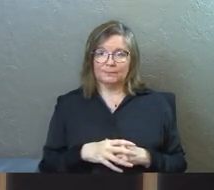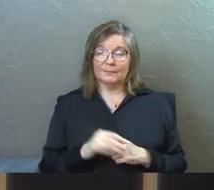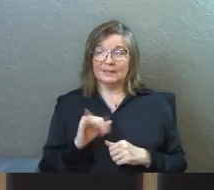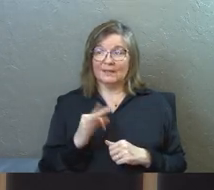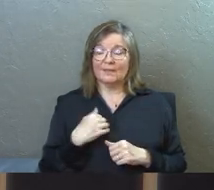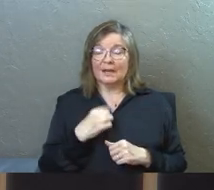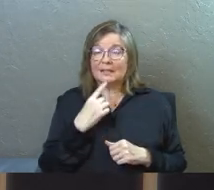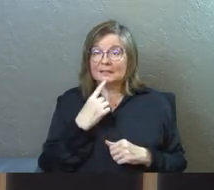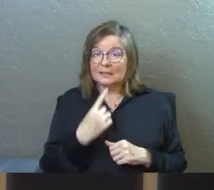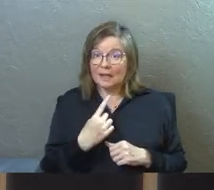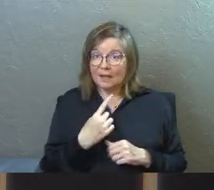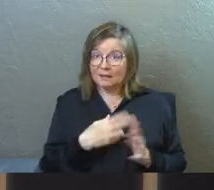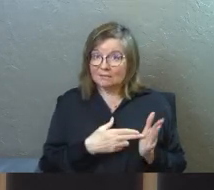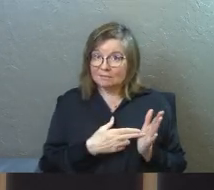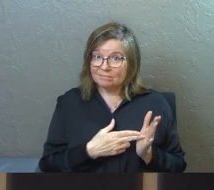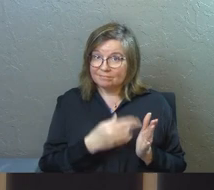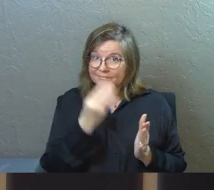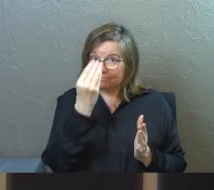And if I could just say it,